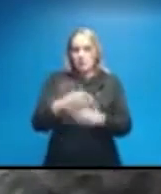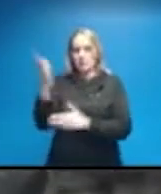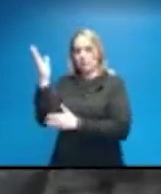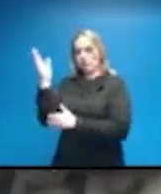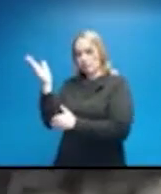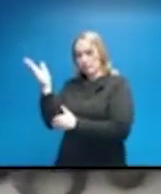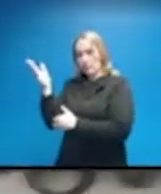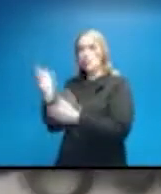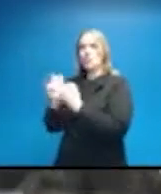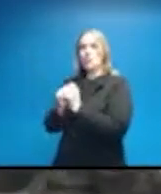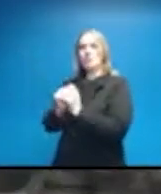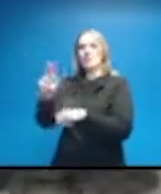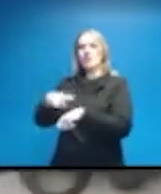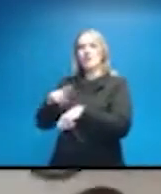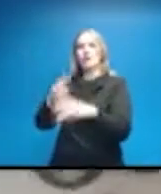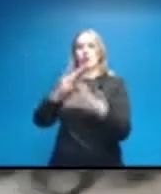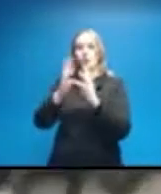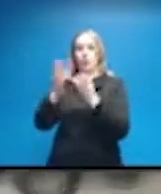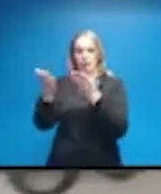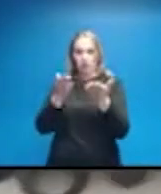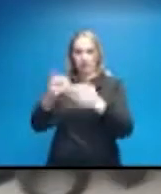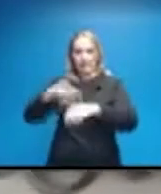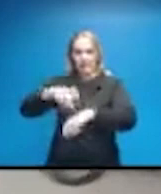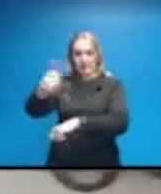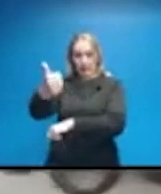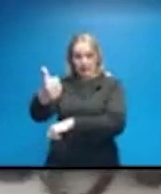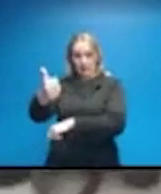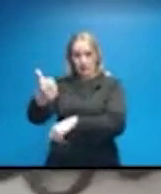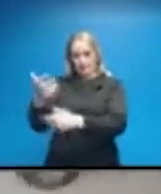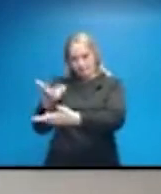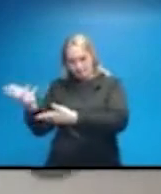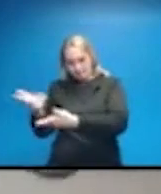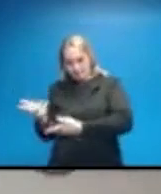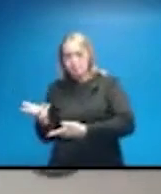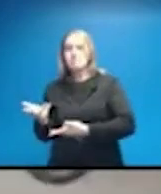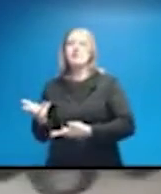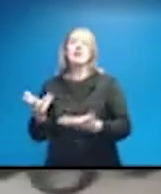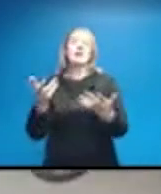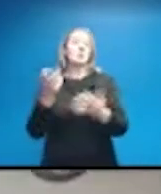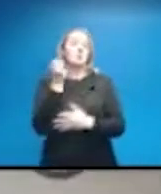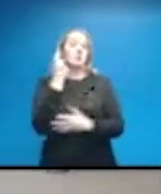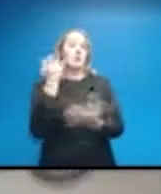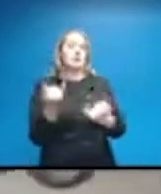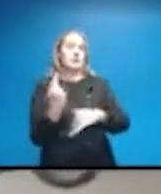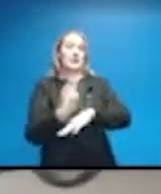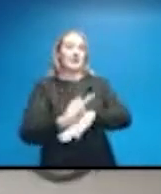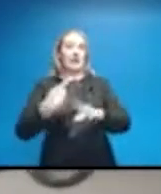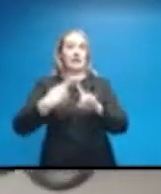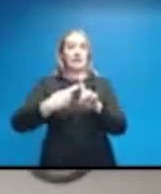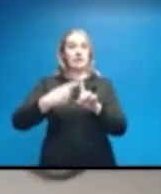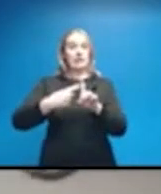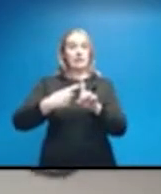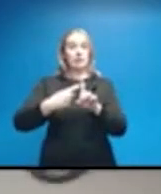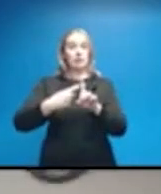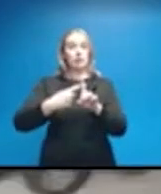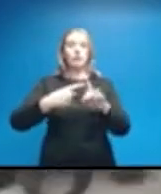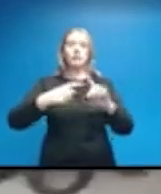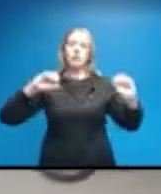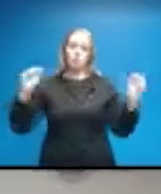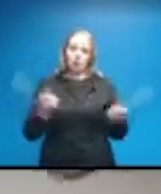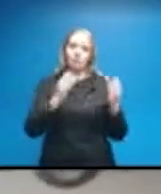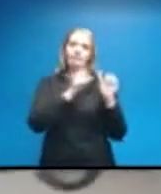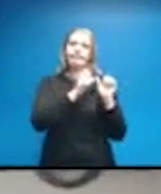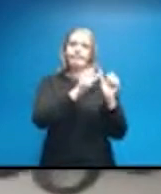National Weather Service at 10 a.m. And what we understand is that today, temperatures will continue to be cold